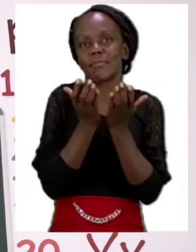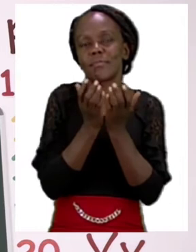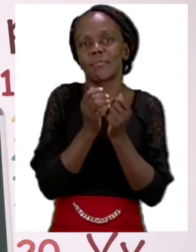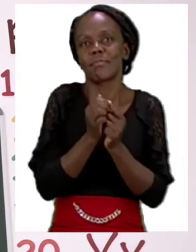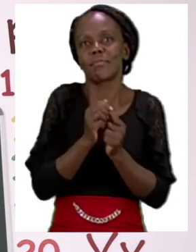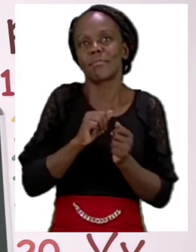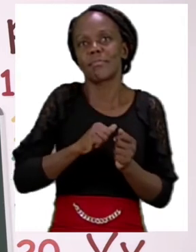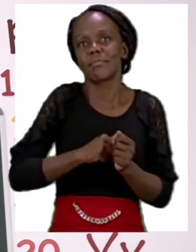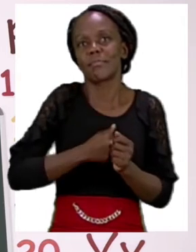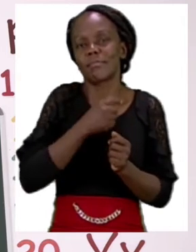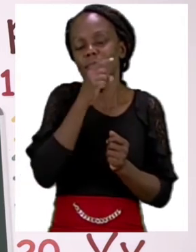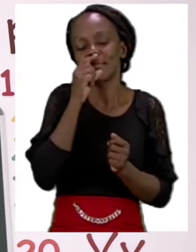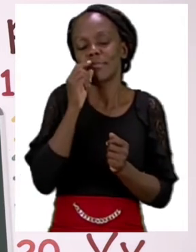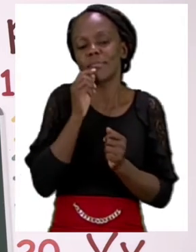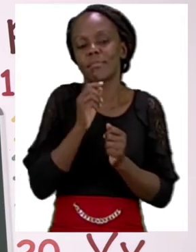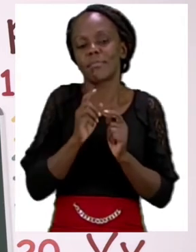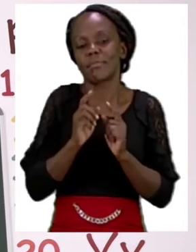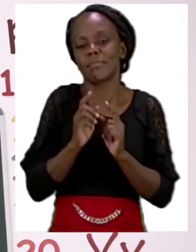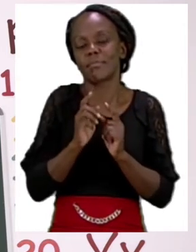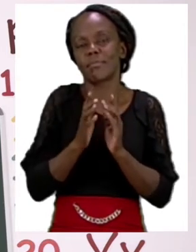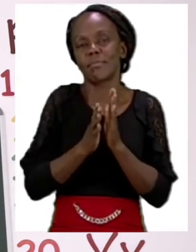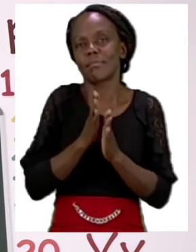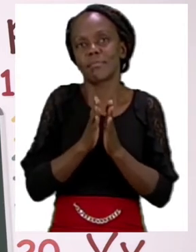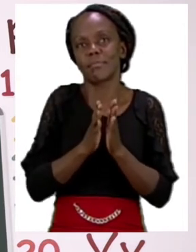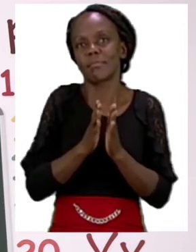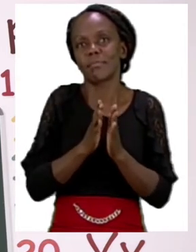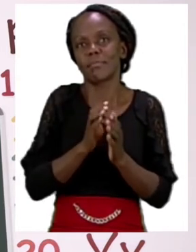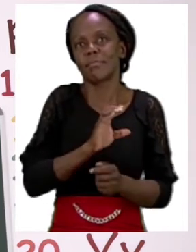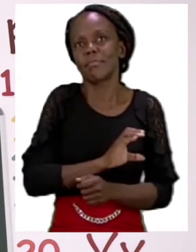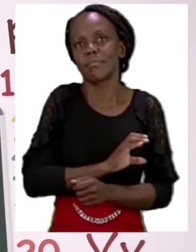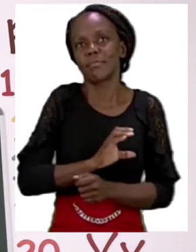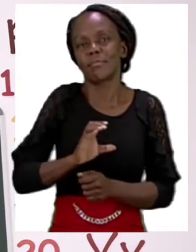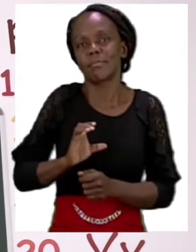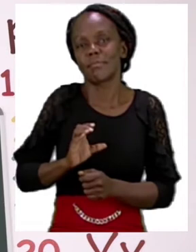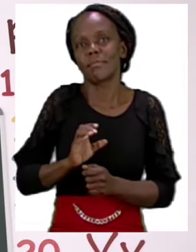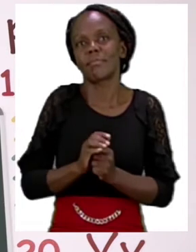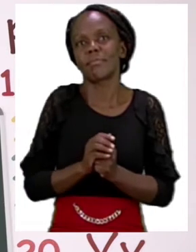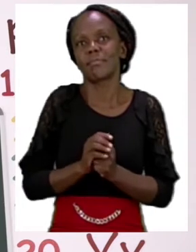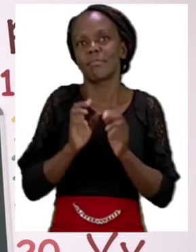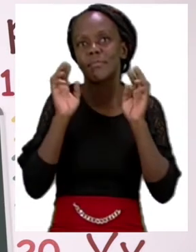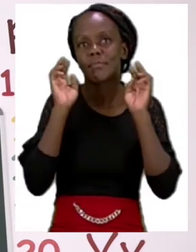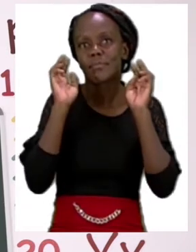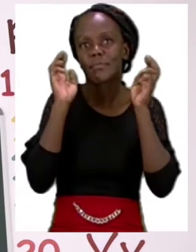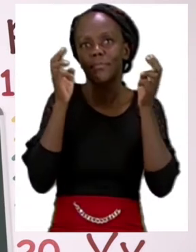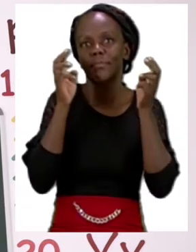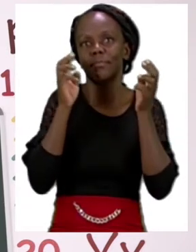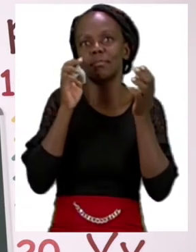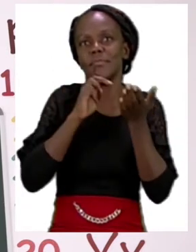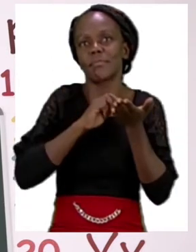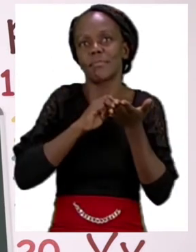Mutsa and thank you so much for joining me today. Our theme this week is